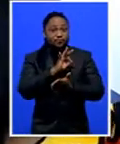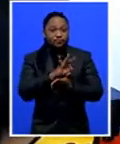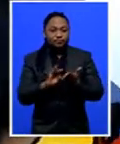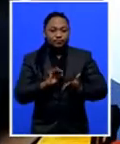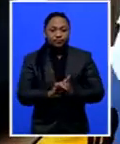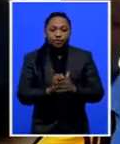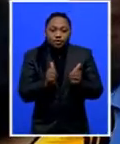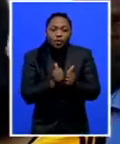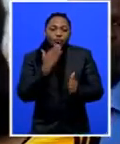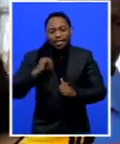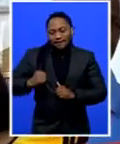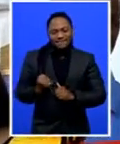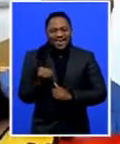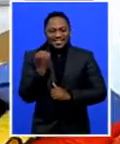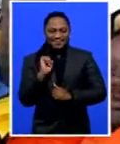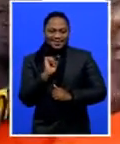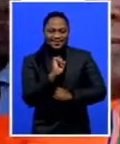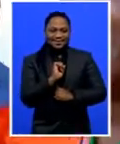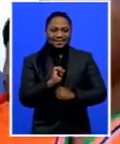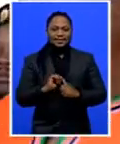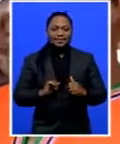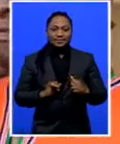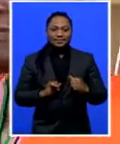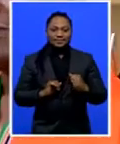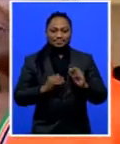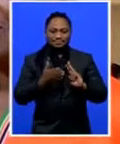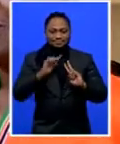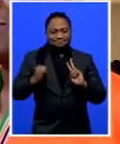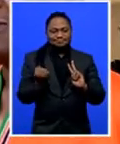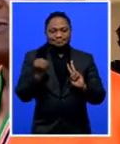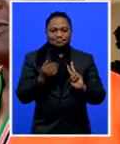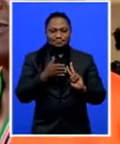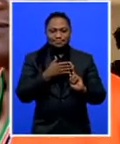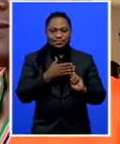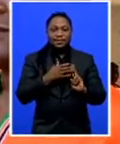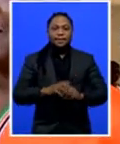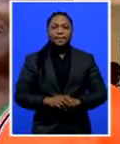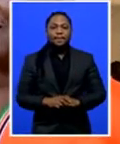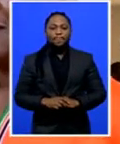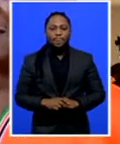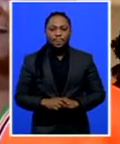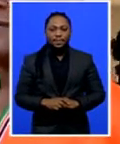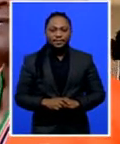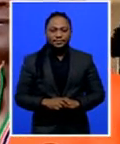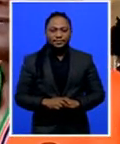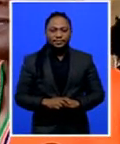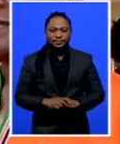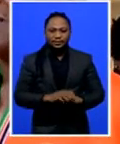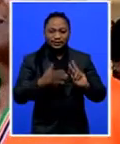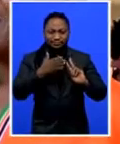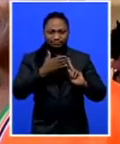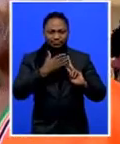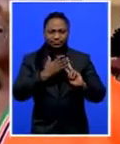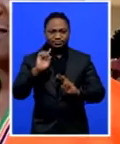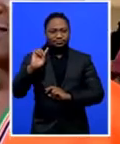accompanied by her husband, Mr. Mandel Msibe, who, by the way, Leanne, was a first editor